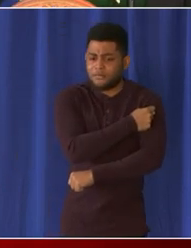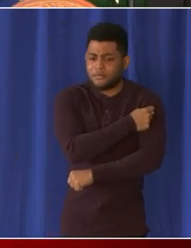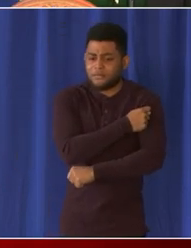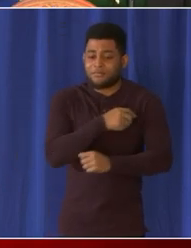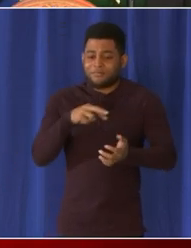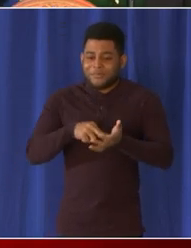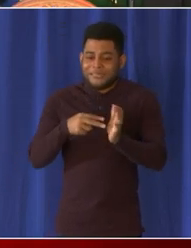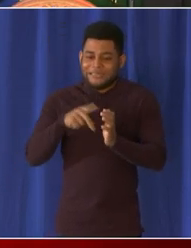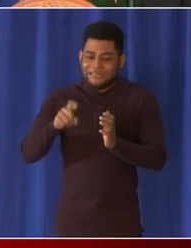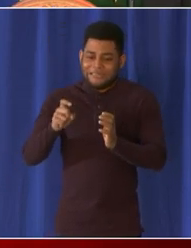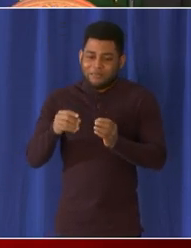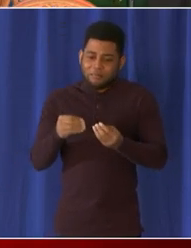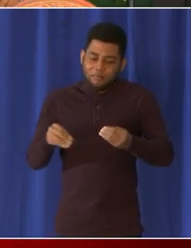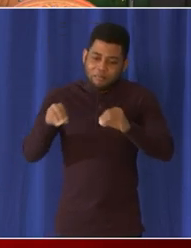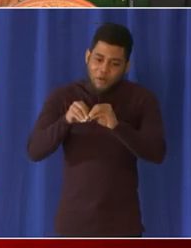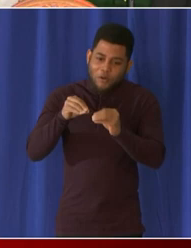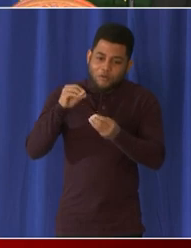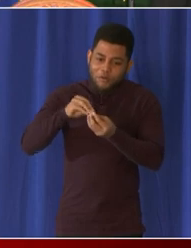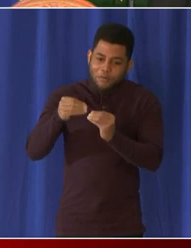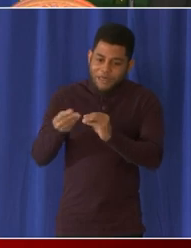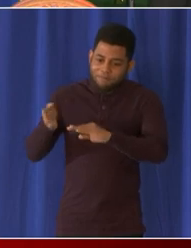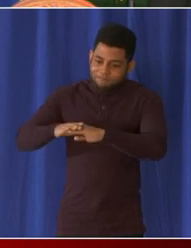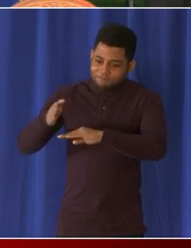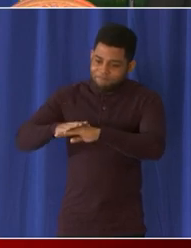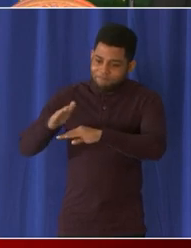with that we have some time for questions